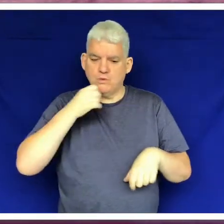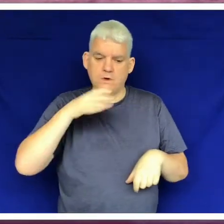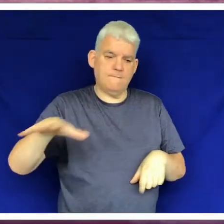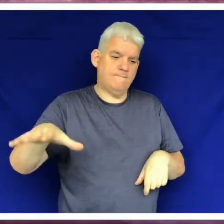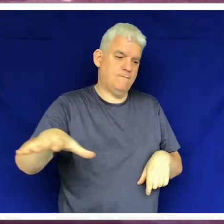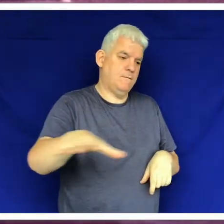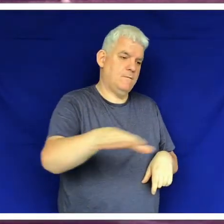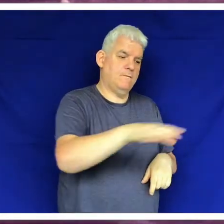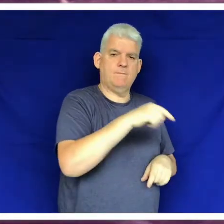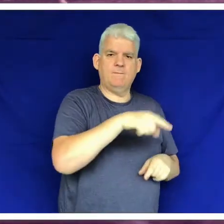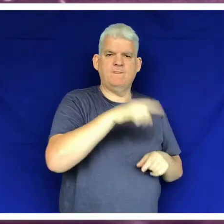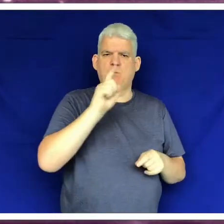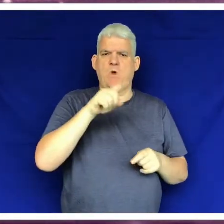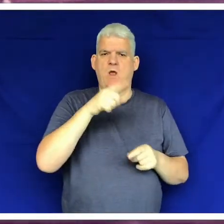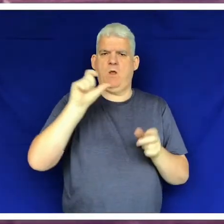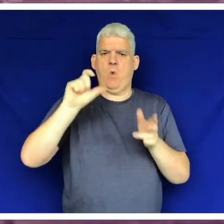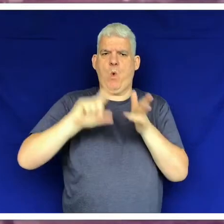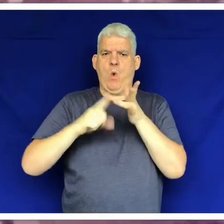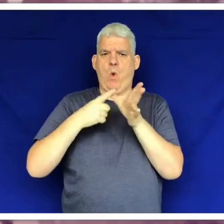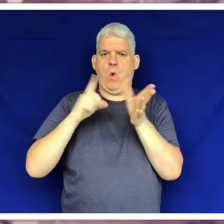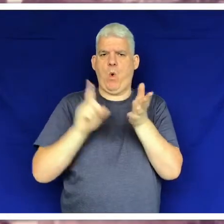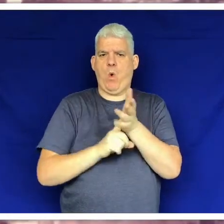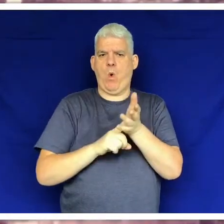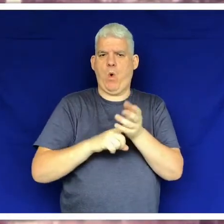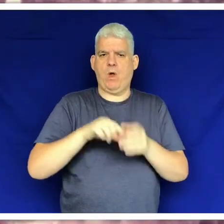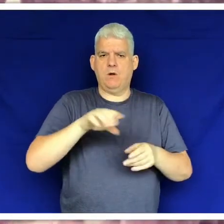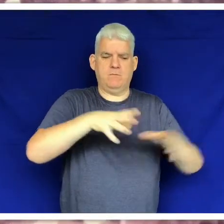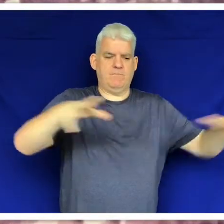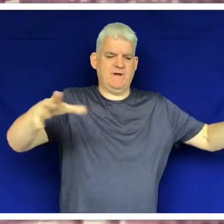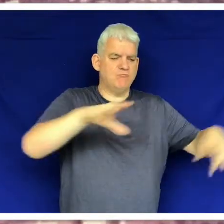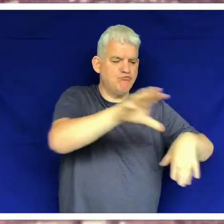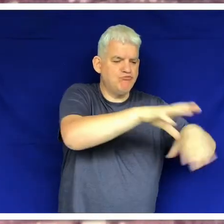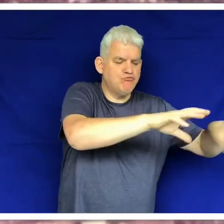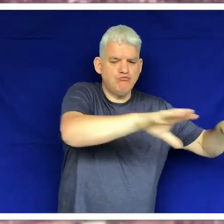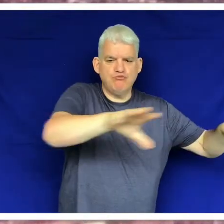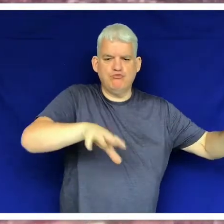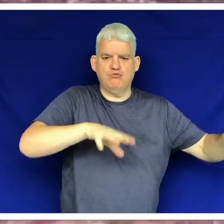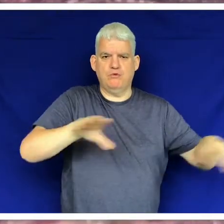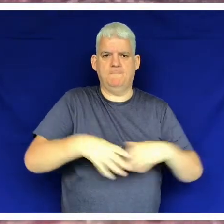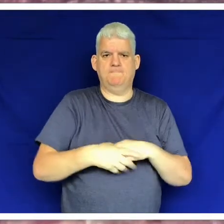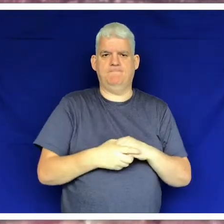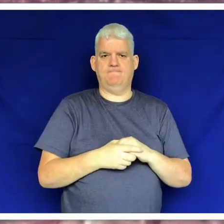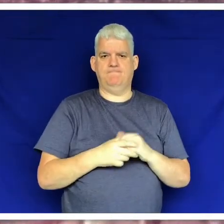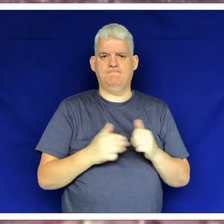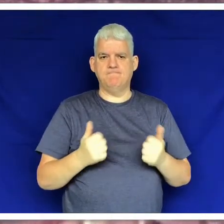I took photographs of all the scenery. We even flew over a large coal mine.